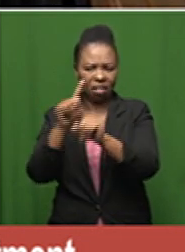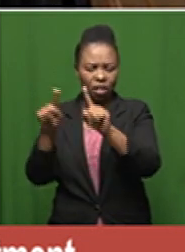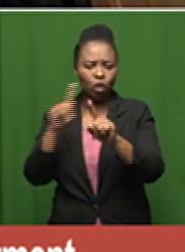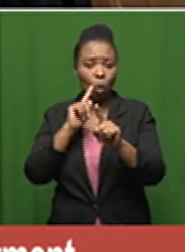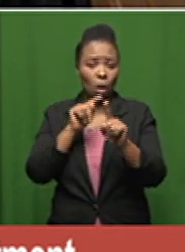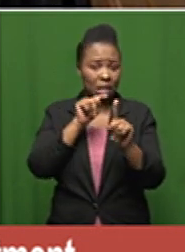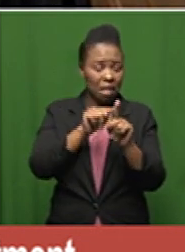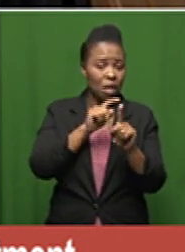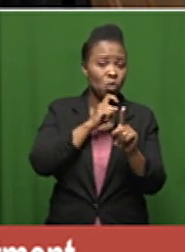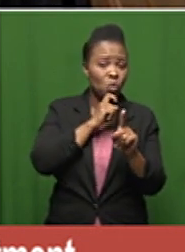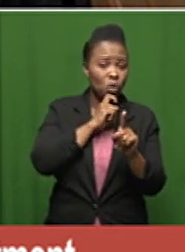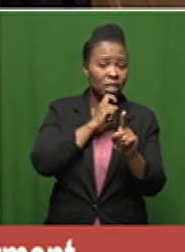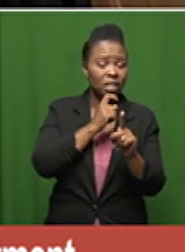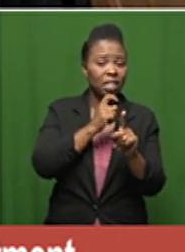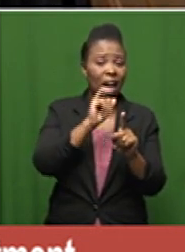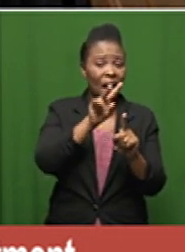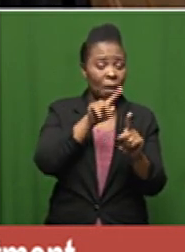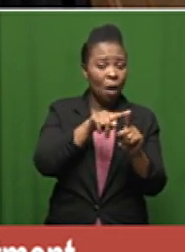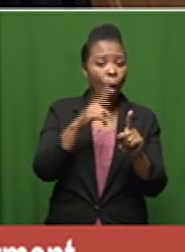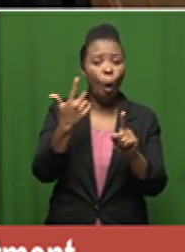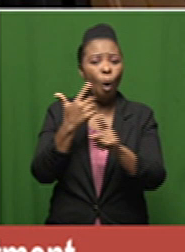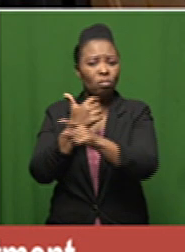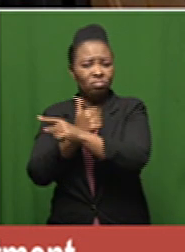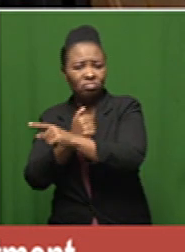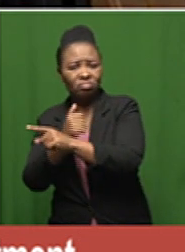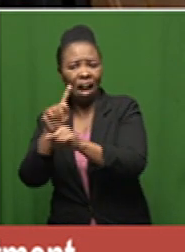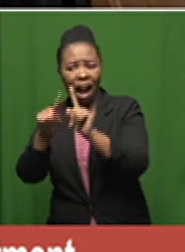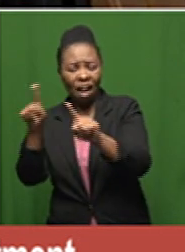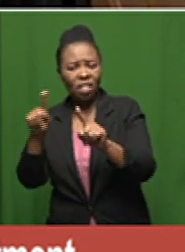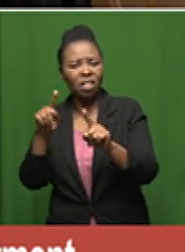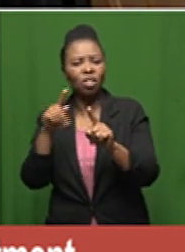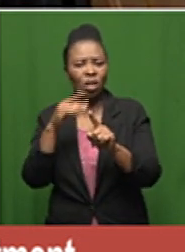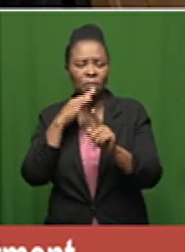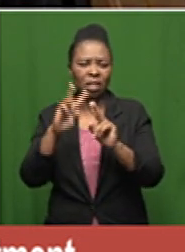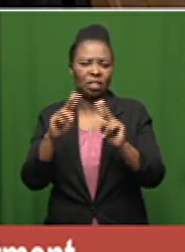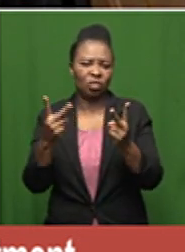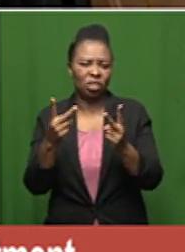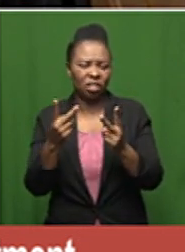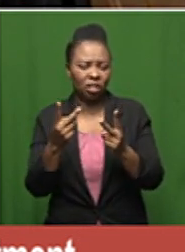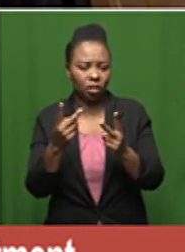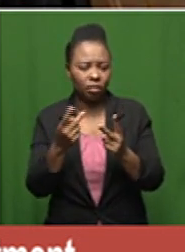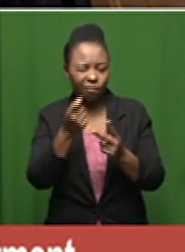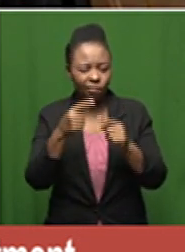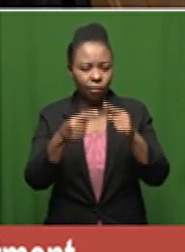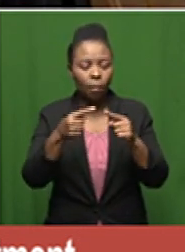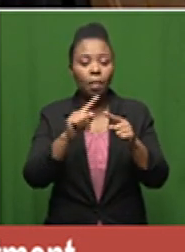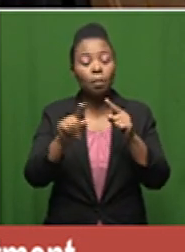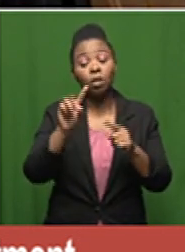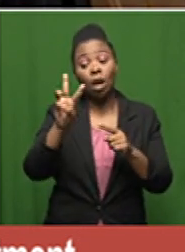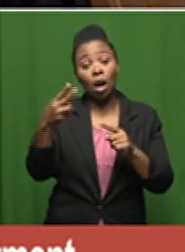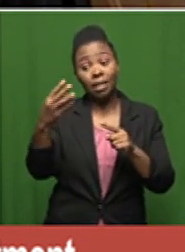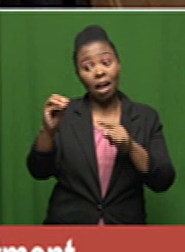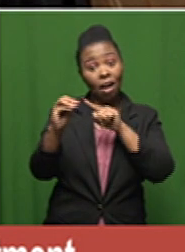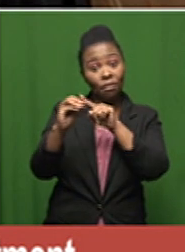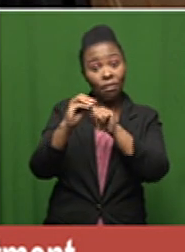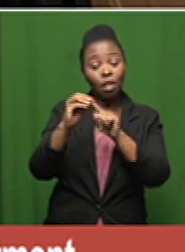works is it the steroids or is it the ivermectin that's a confounder so until the who has approved